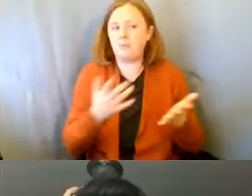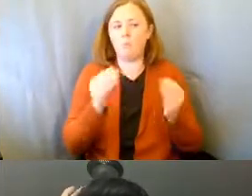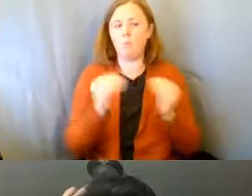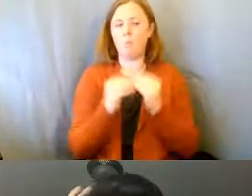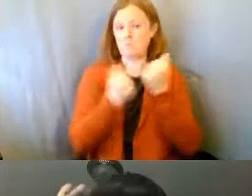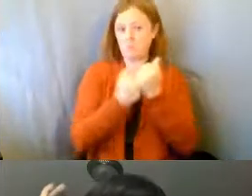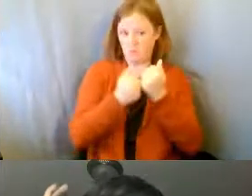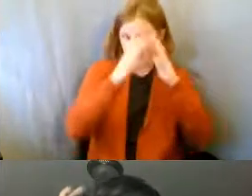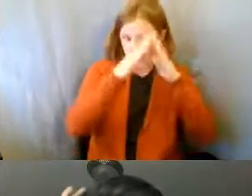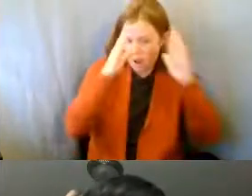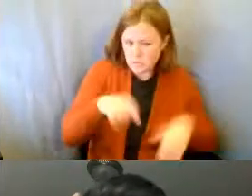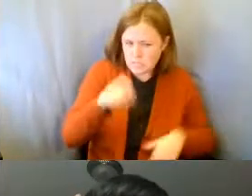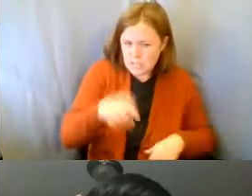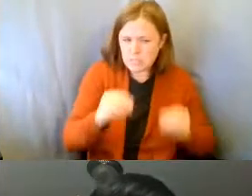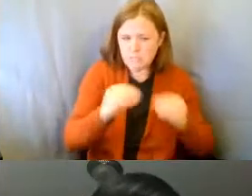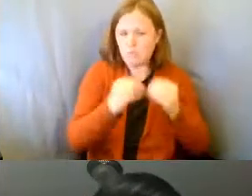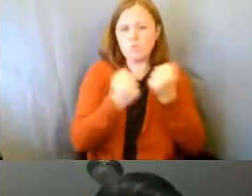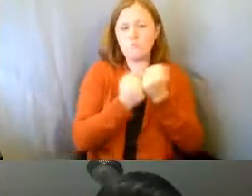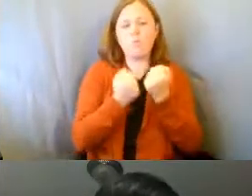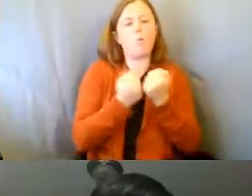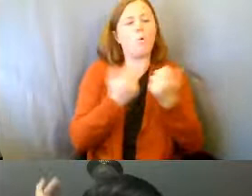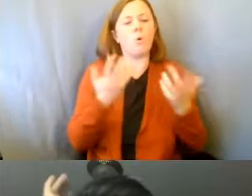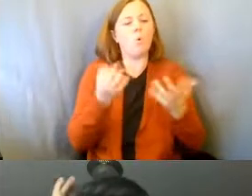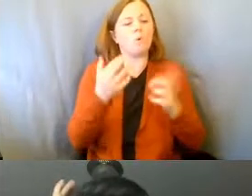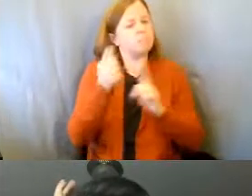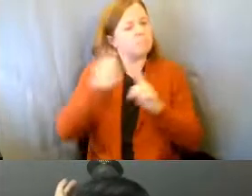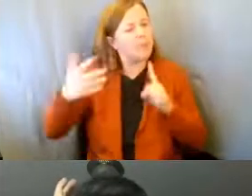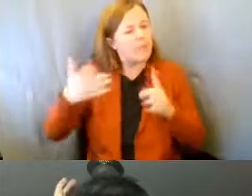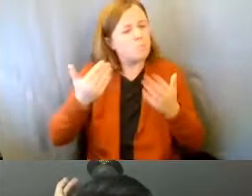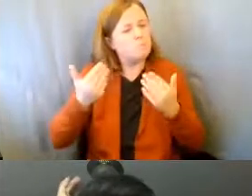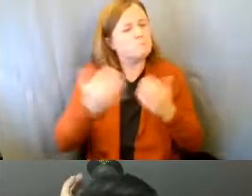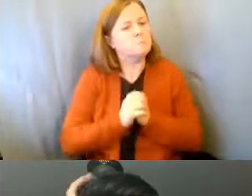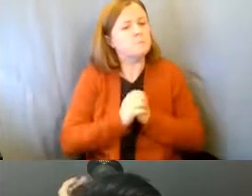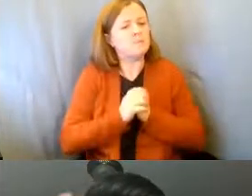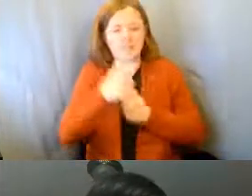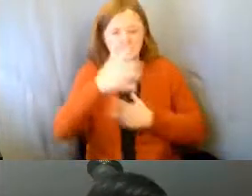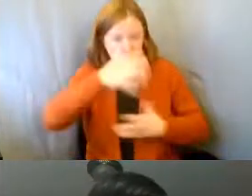the housing or as far as the socialization?